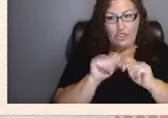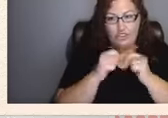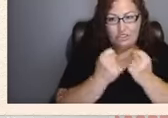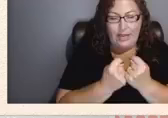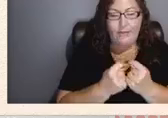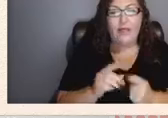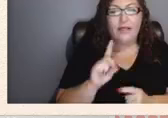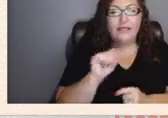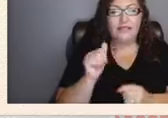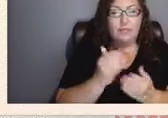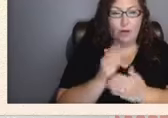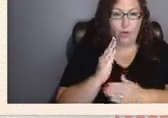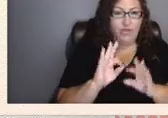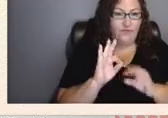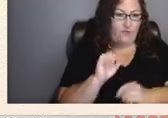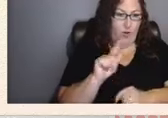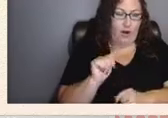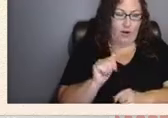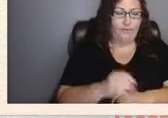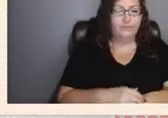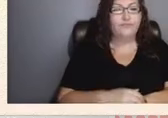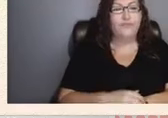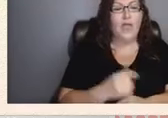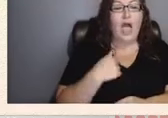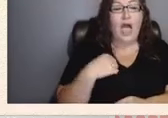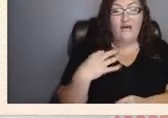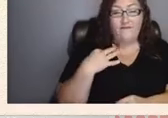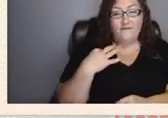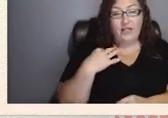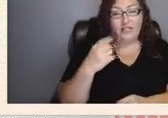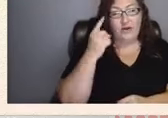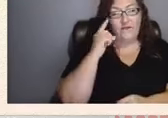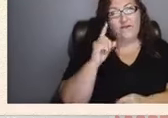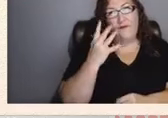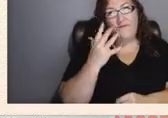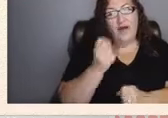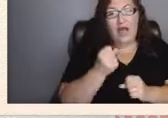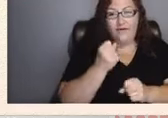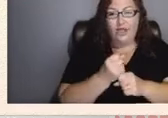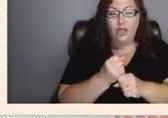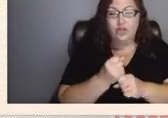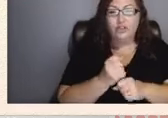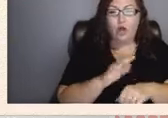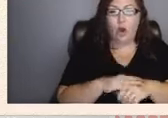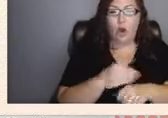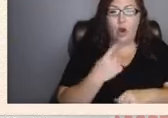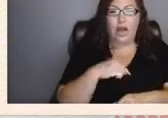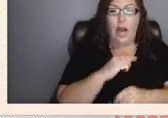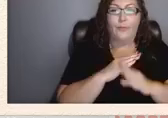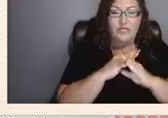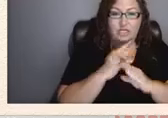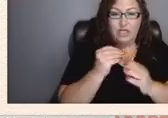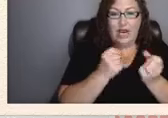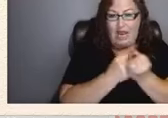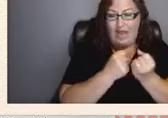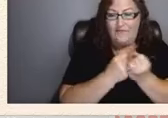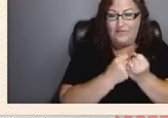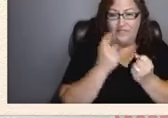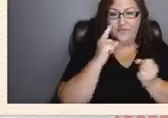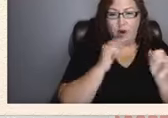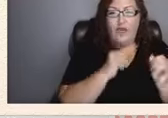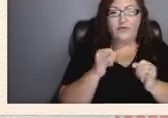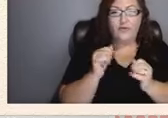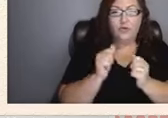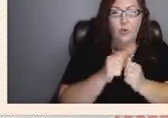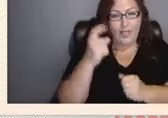Rights Florida I volunteered for five years on our protection and advocacy for individuals with